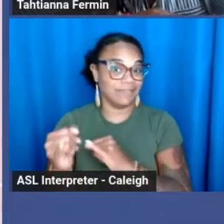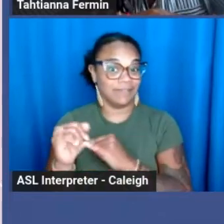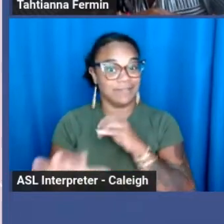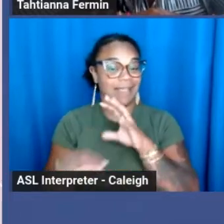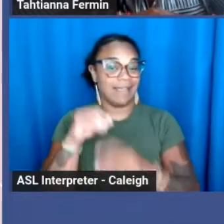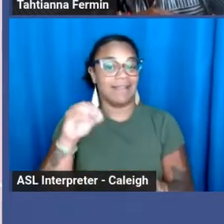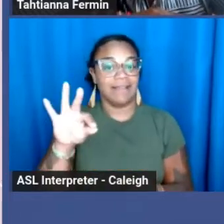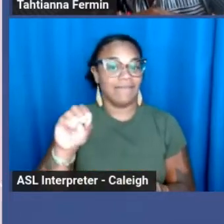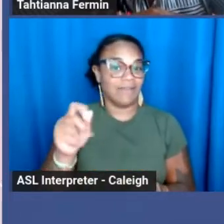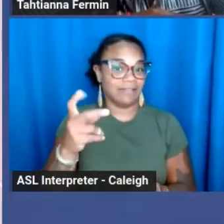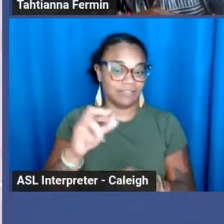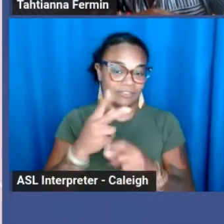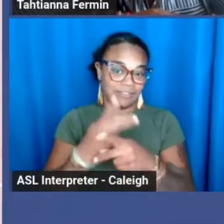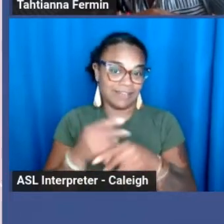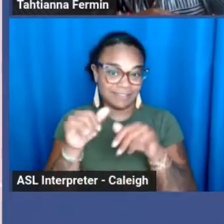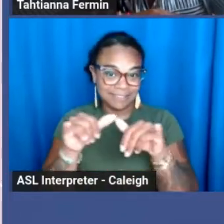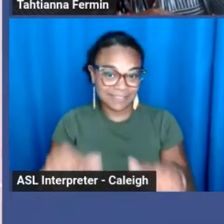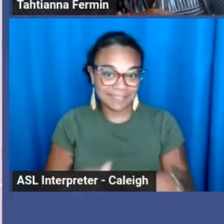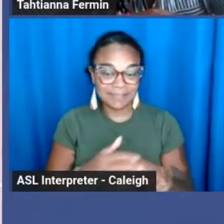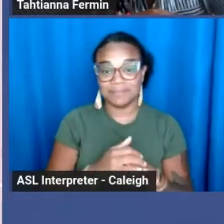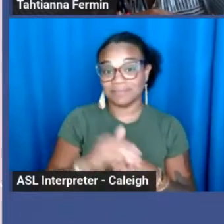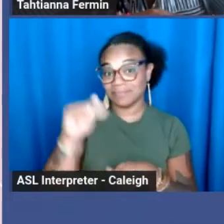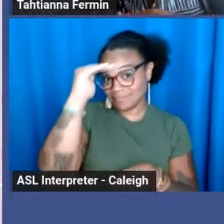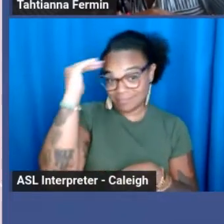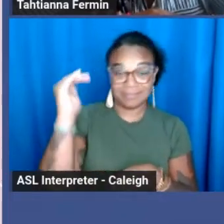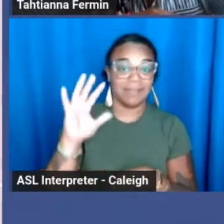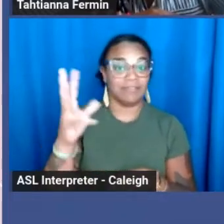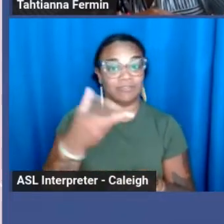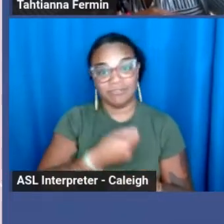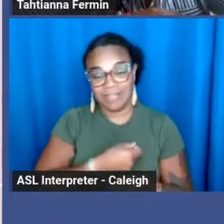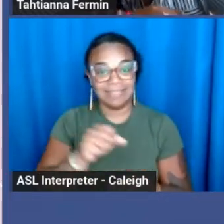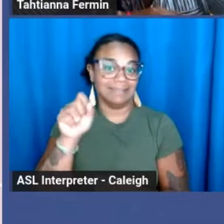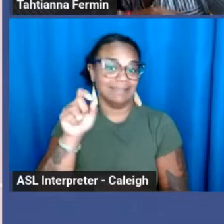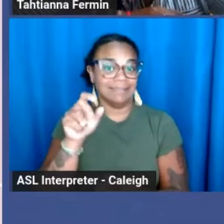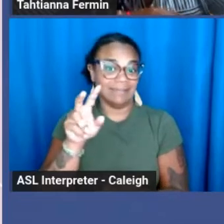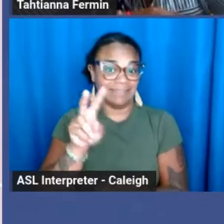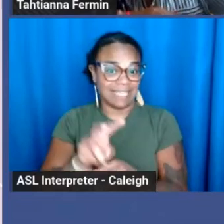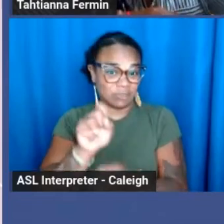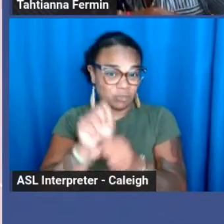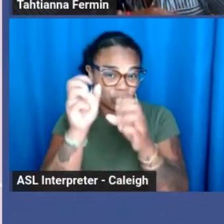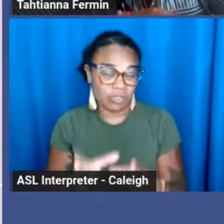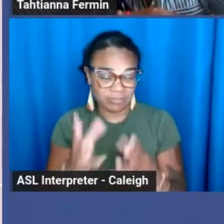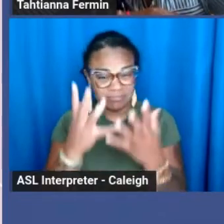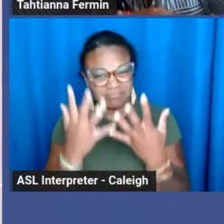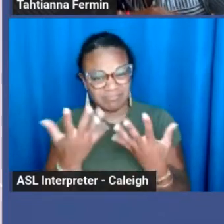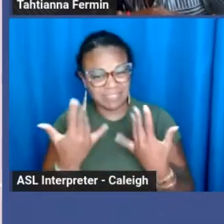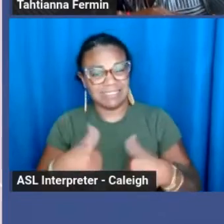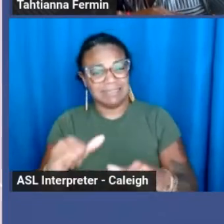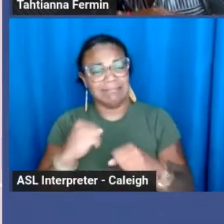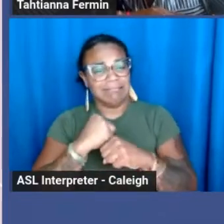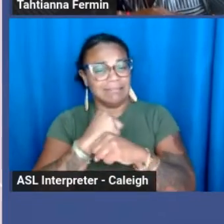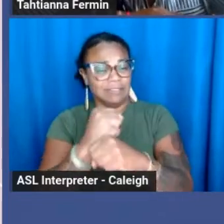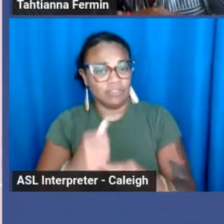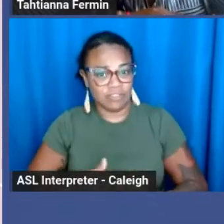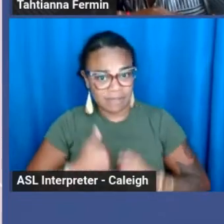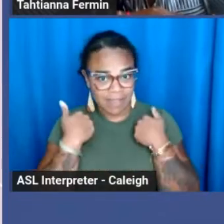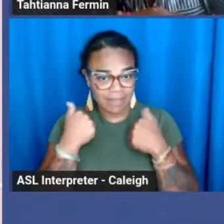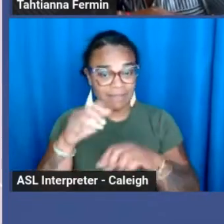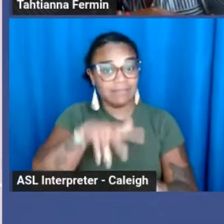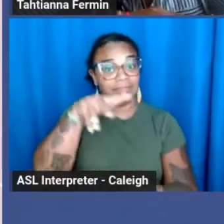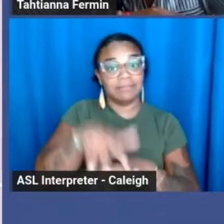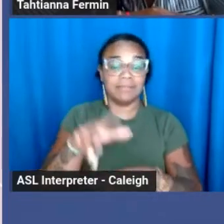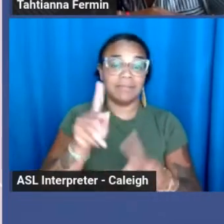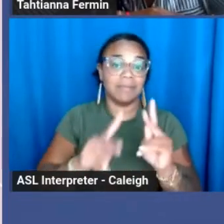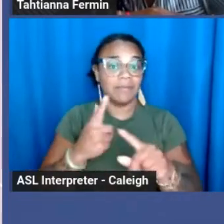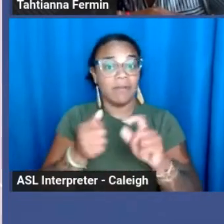care system, Black trans sex workers unfortunately still trying to survive, and Indigenous folks coming from all over the world